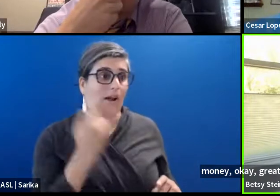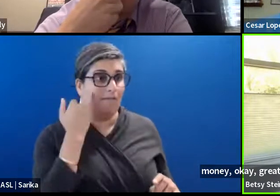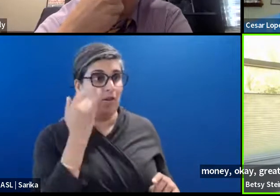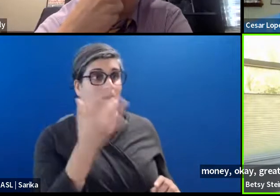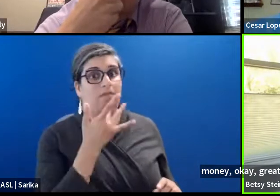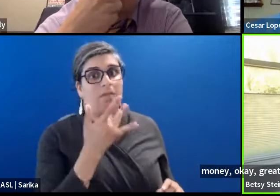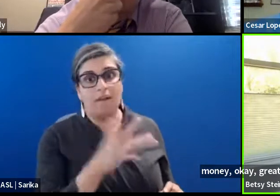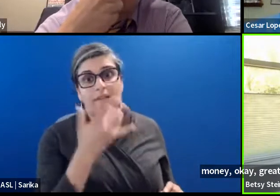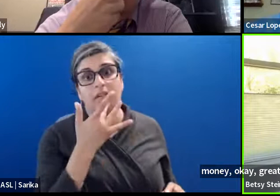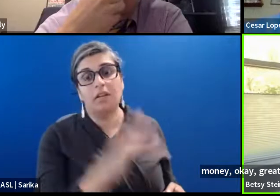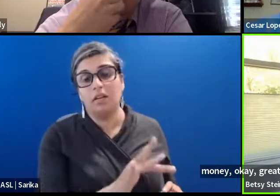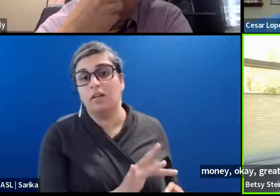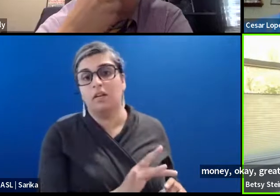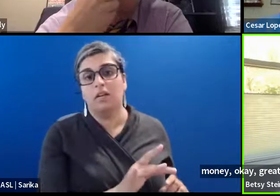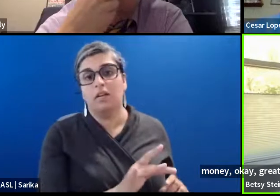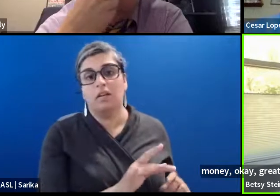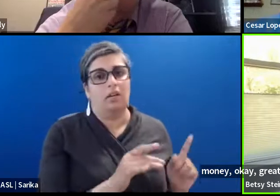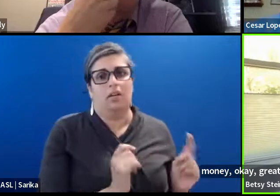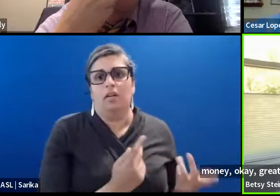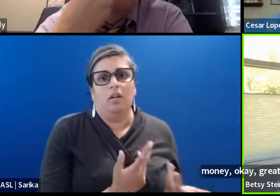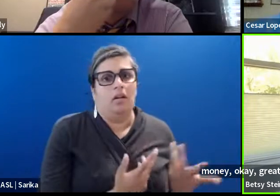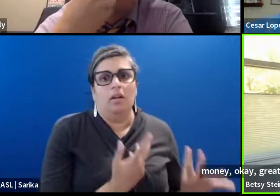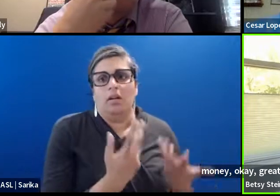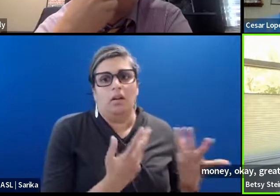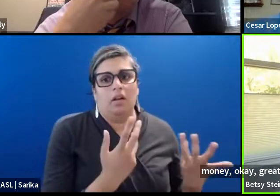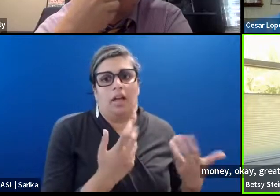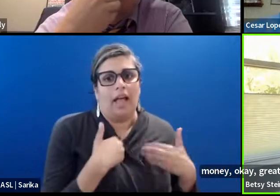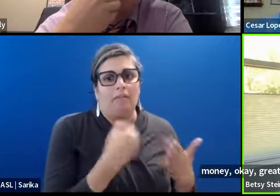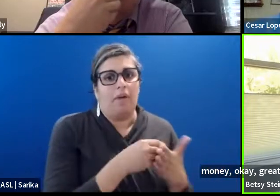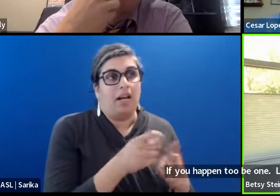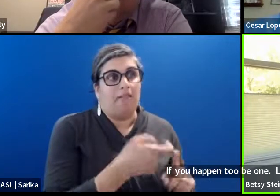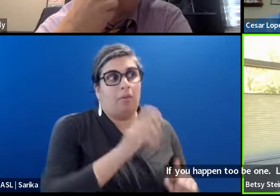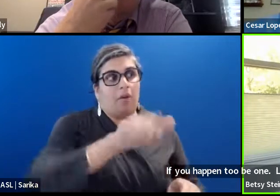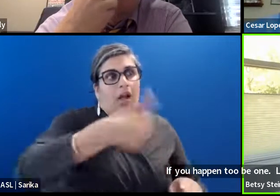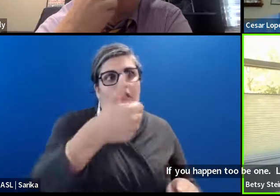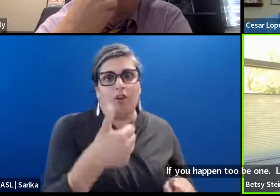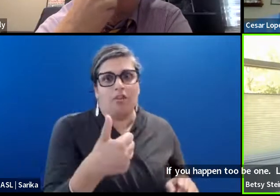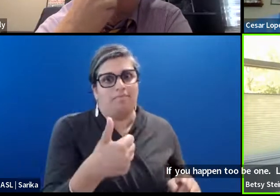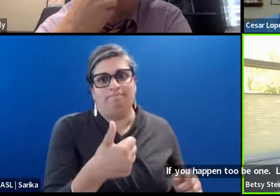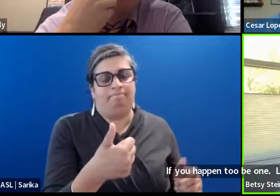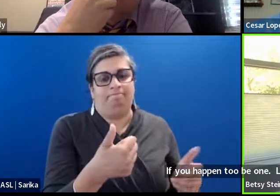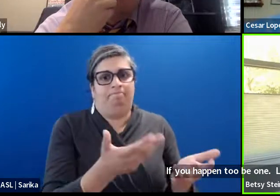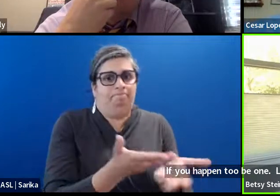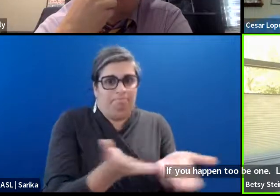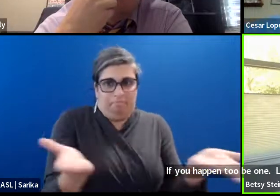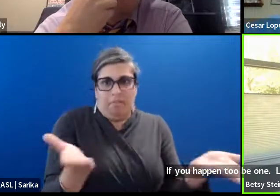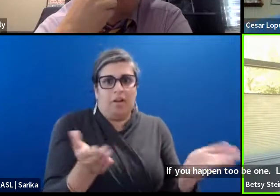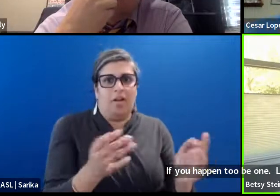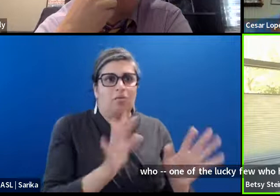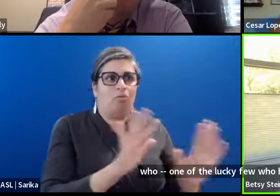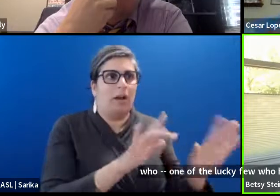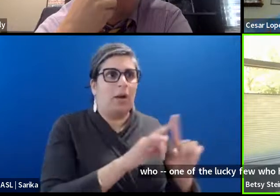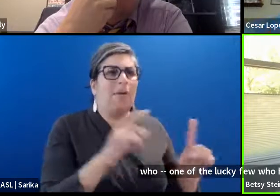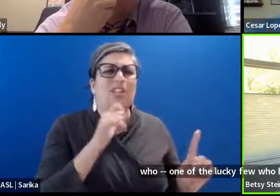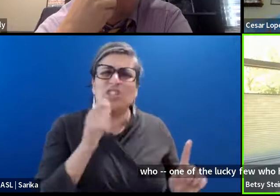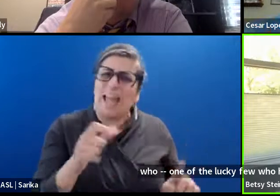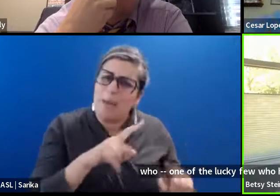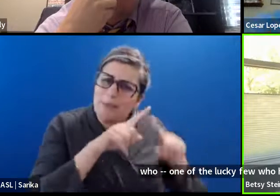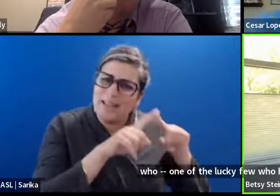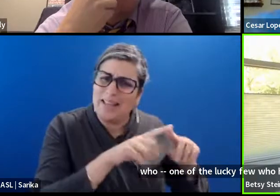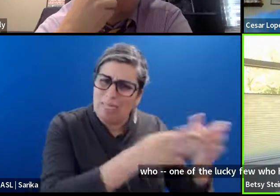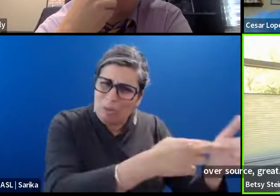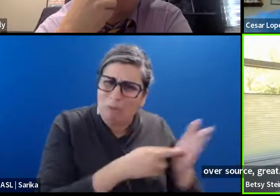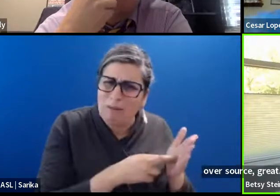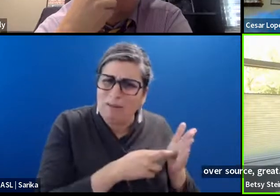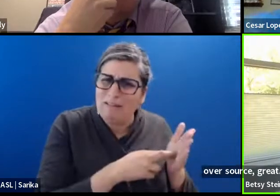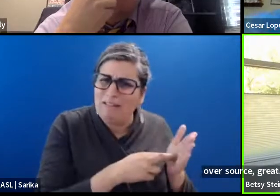few who, who has money from other sources, great, but it should not be, um,